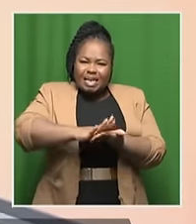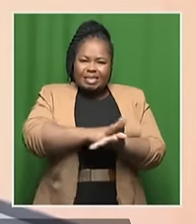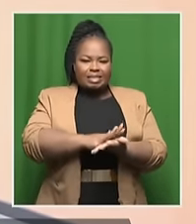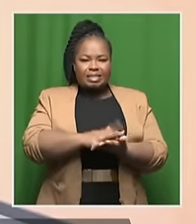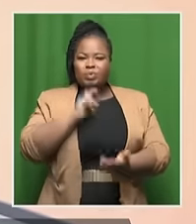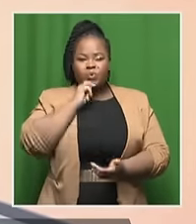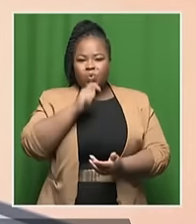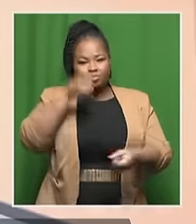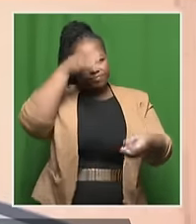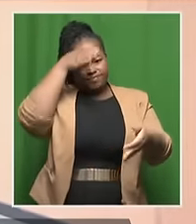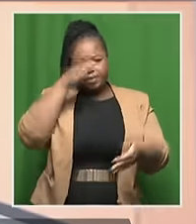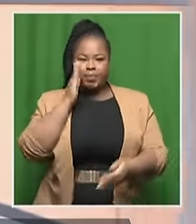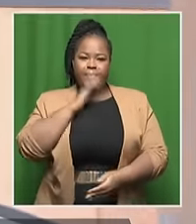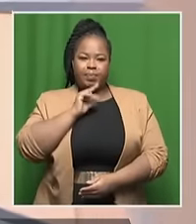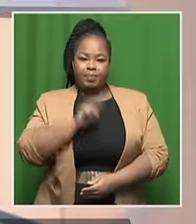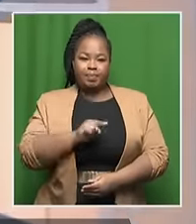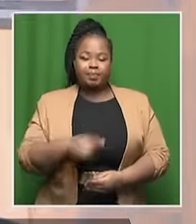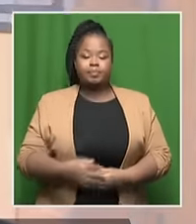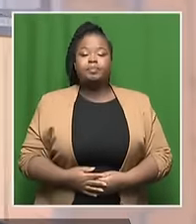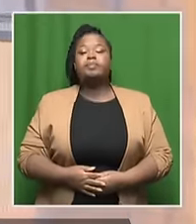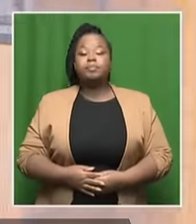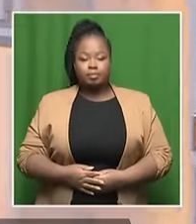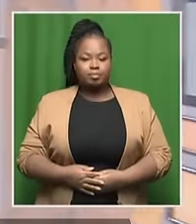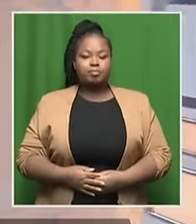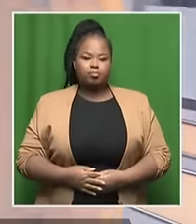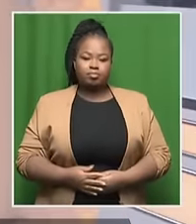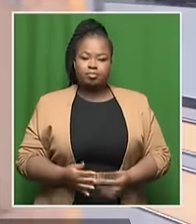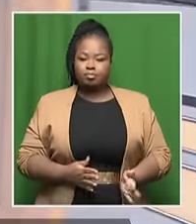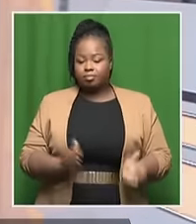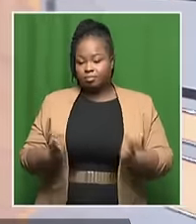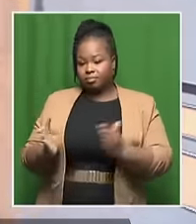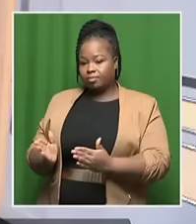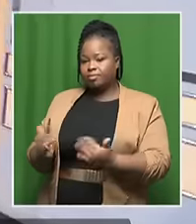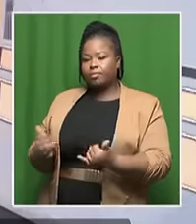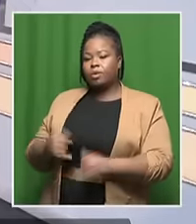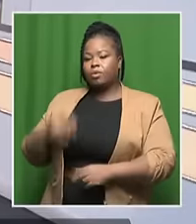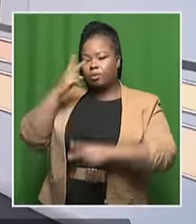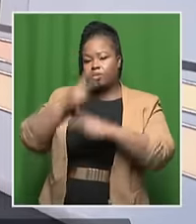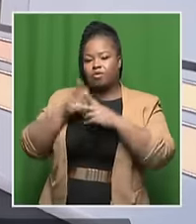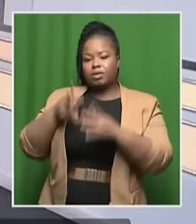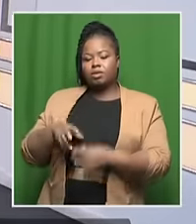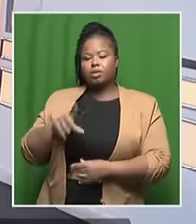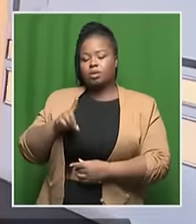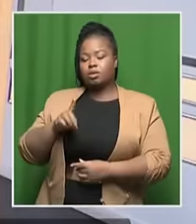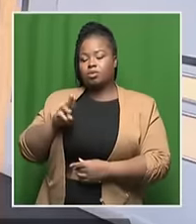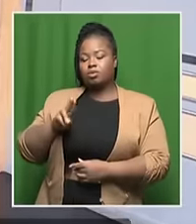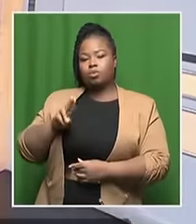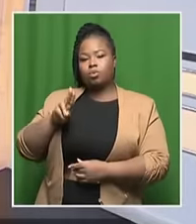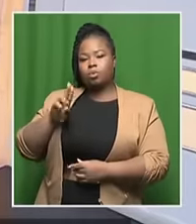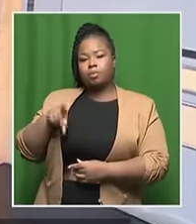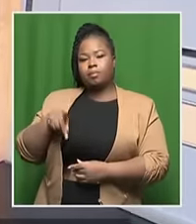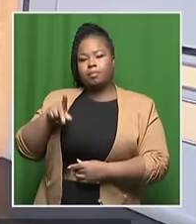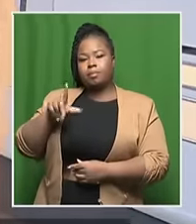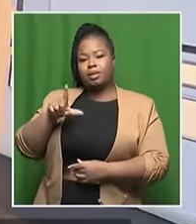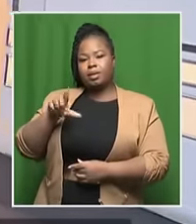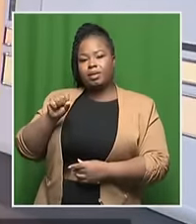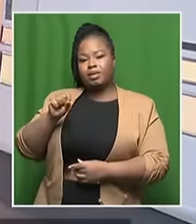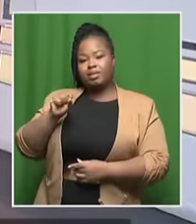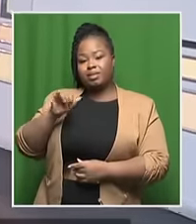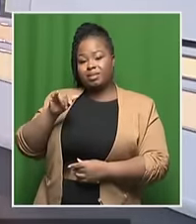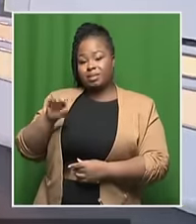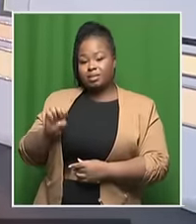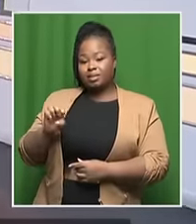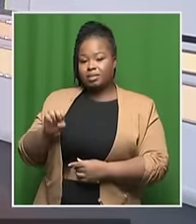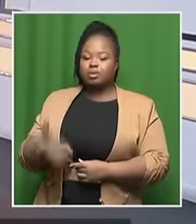opening point. And I'm going to bring you into the conversation, Professor Duplessis, as well. And picking up on,